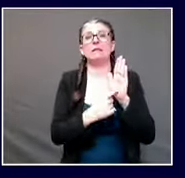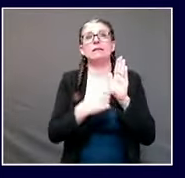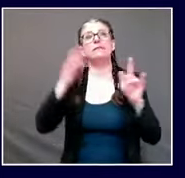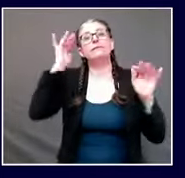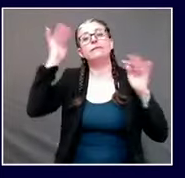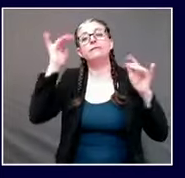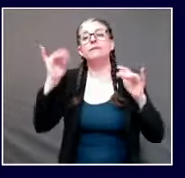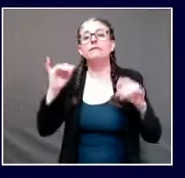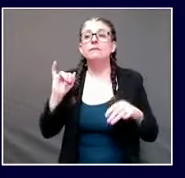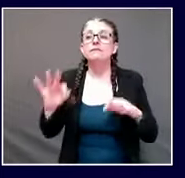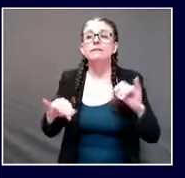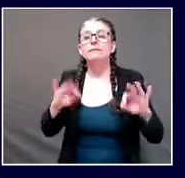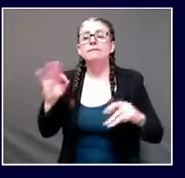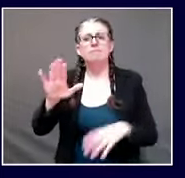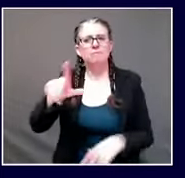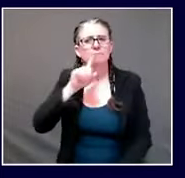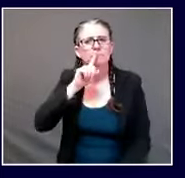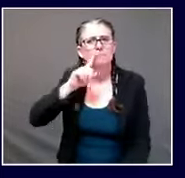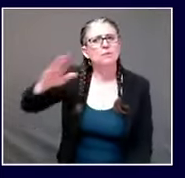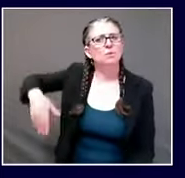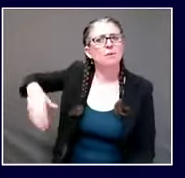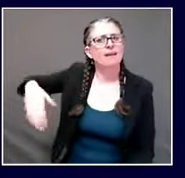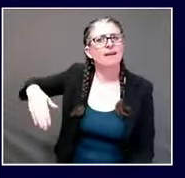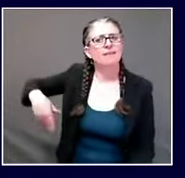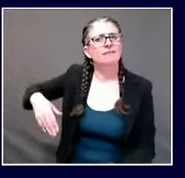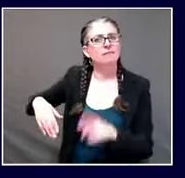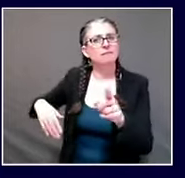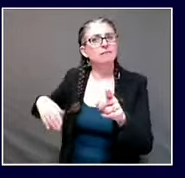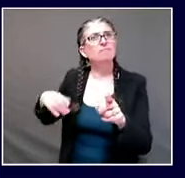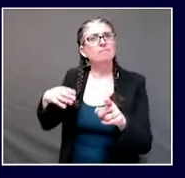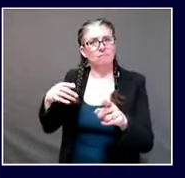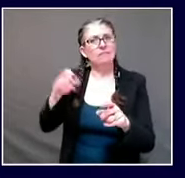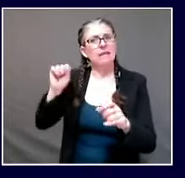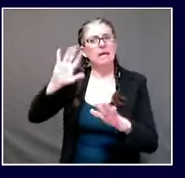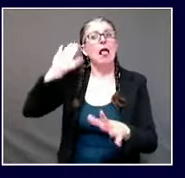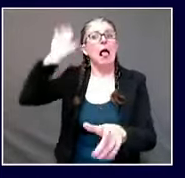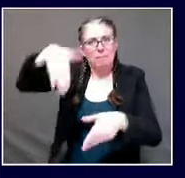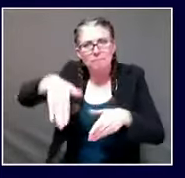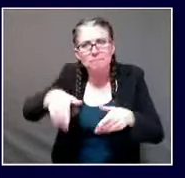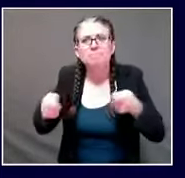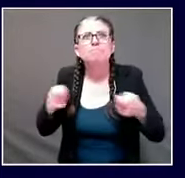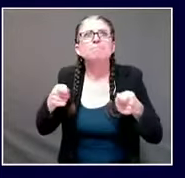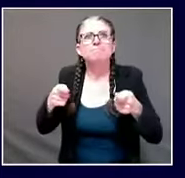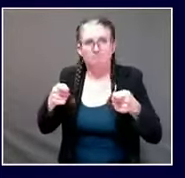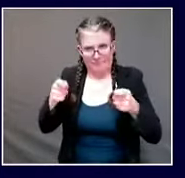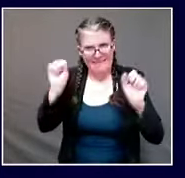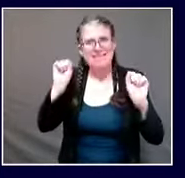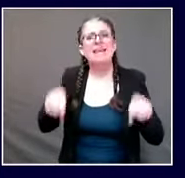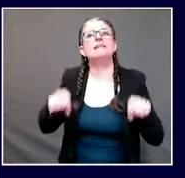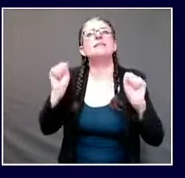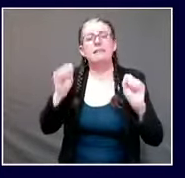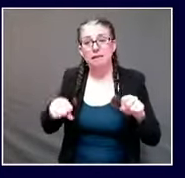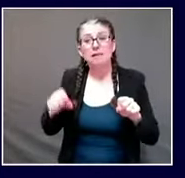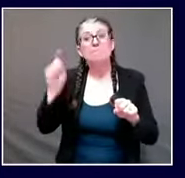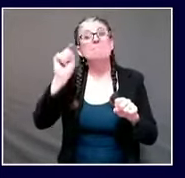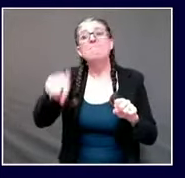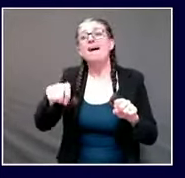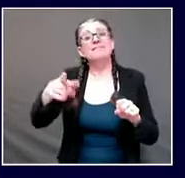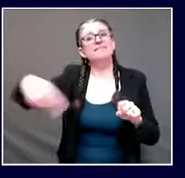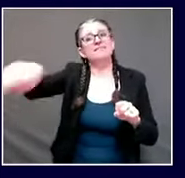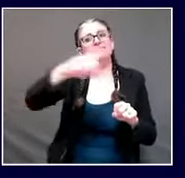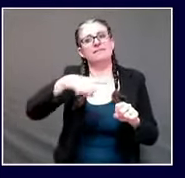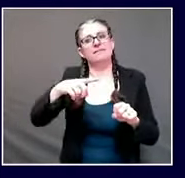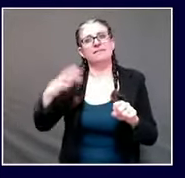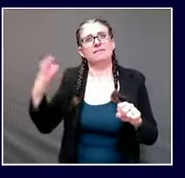we still very much have the opportunity to help put a lid on things by doing things like wearing a mask so